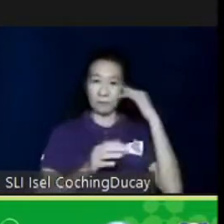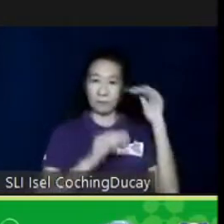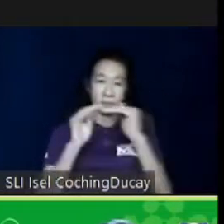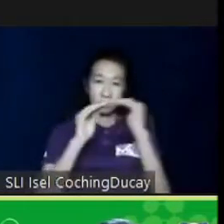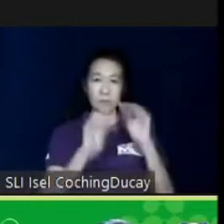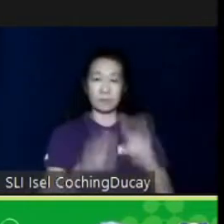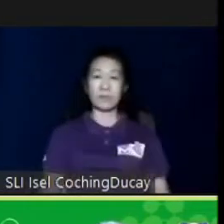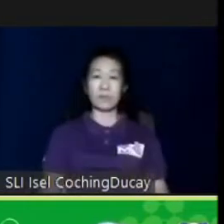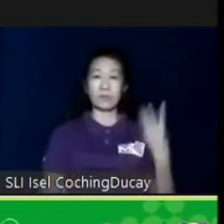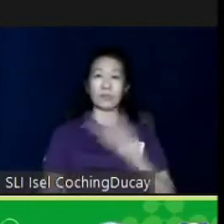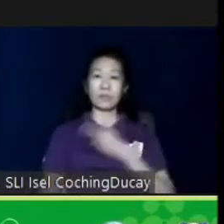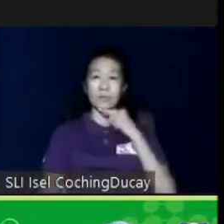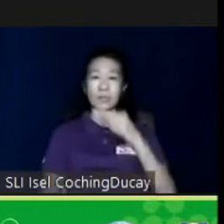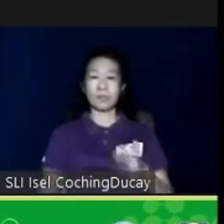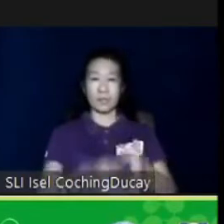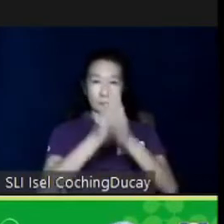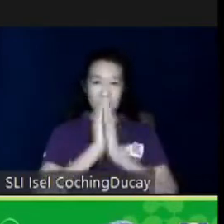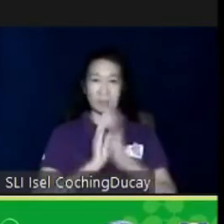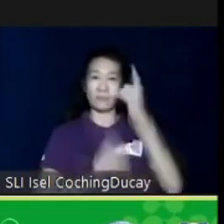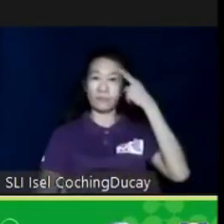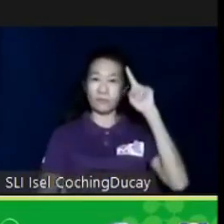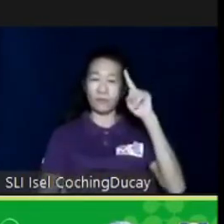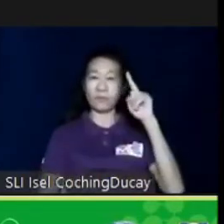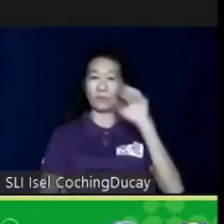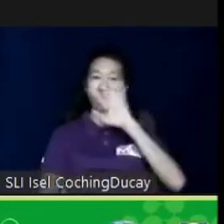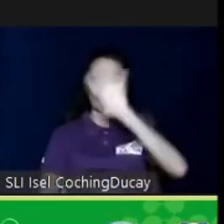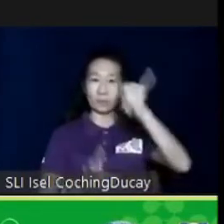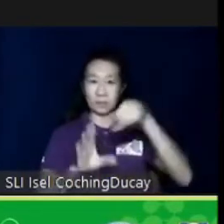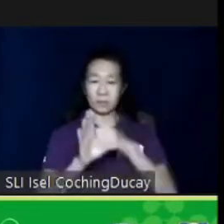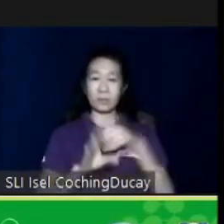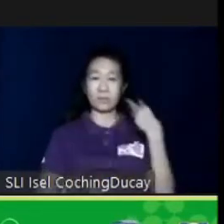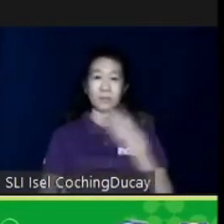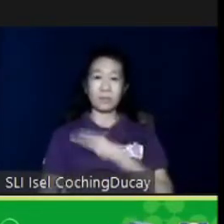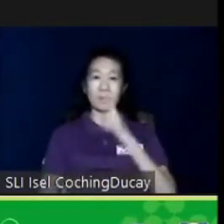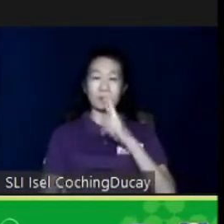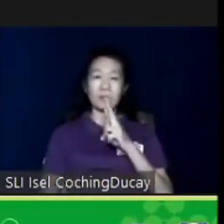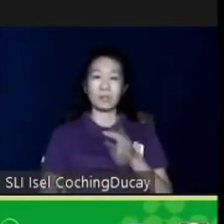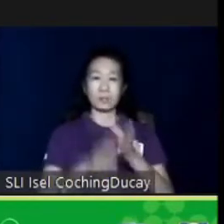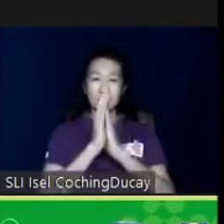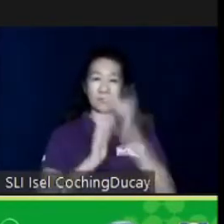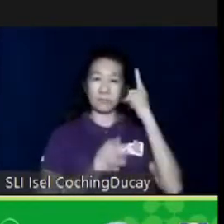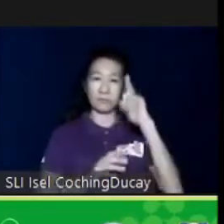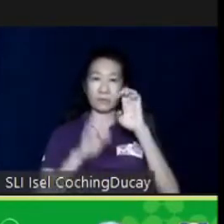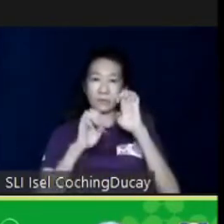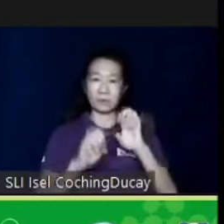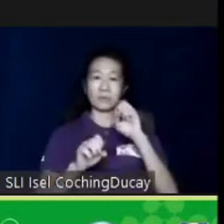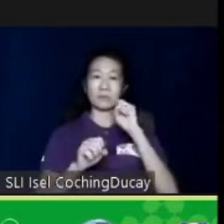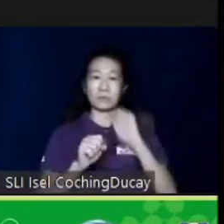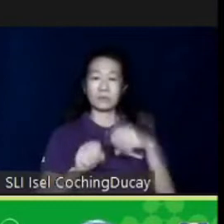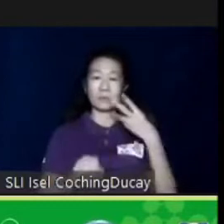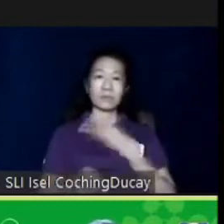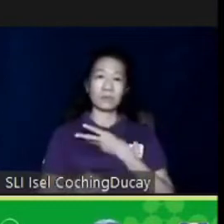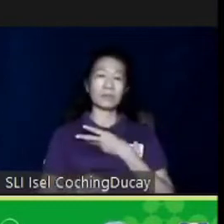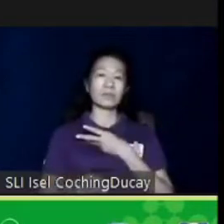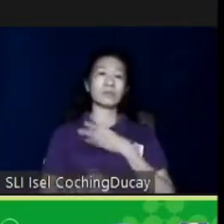We are not asking for integration. We are asking for equity so that we are asking for